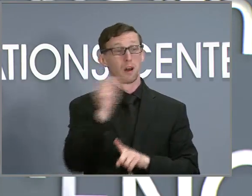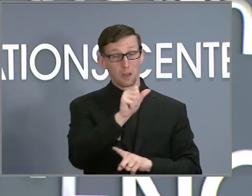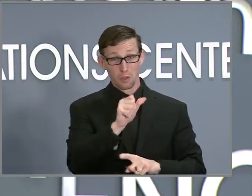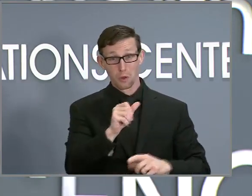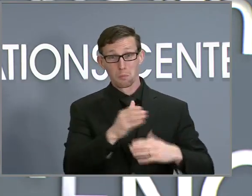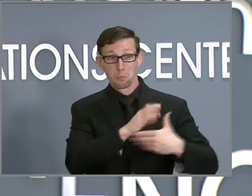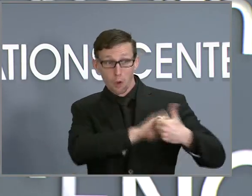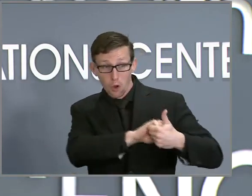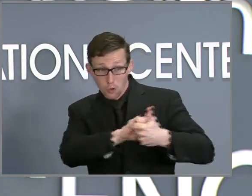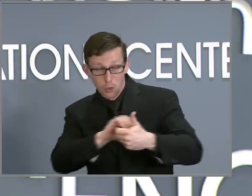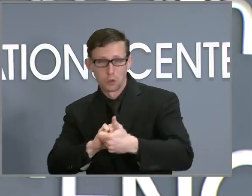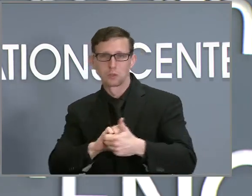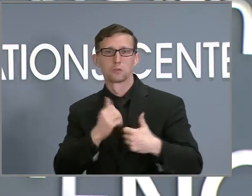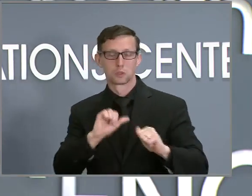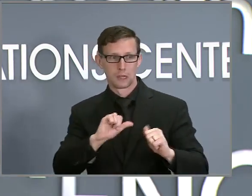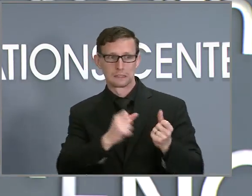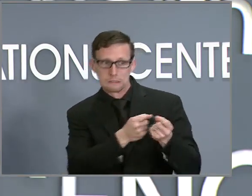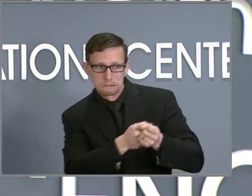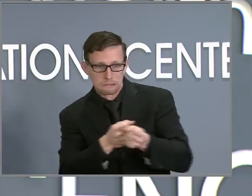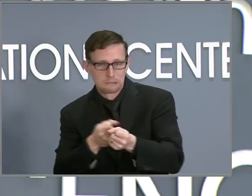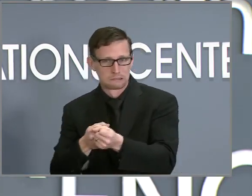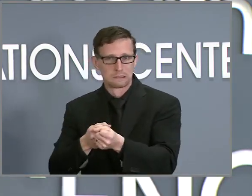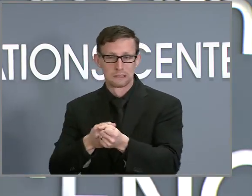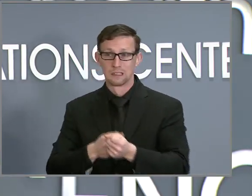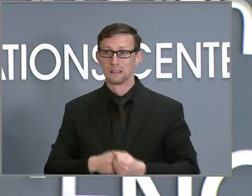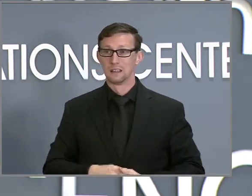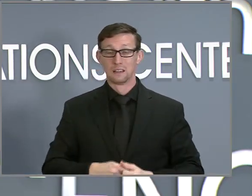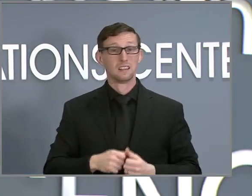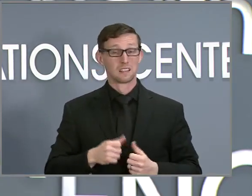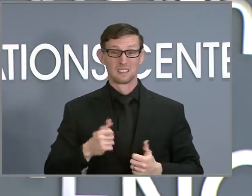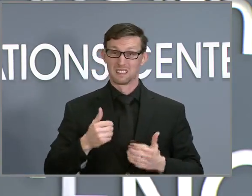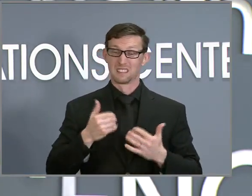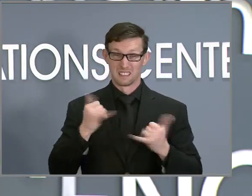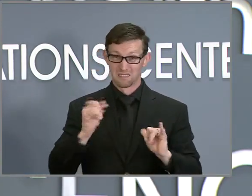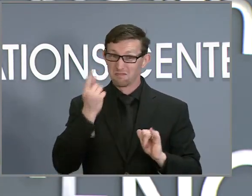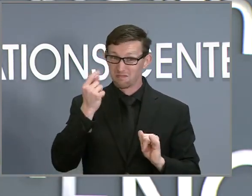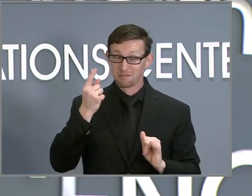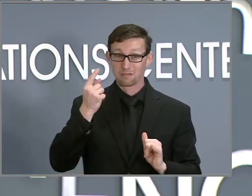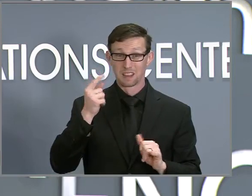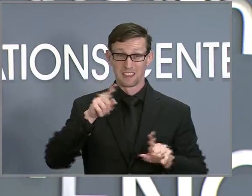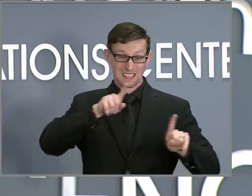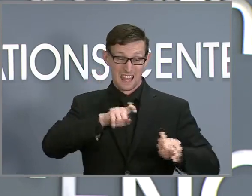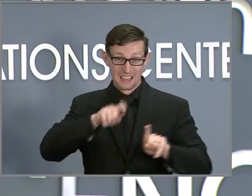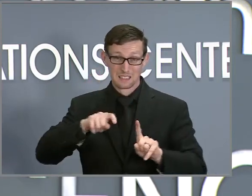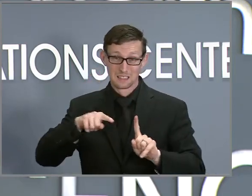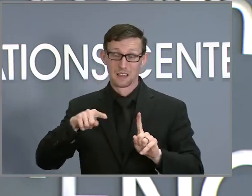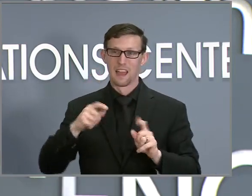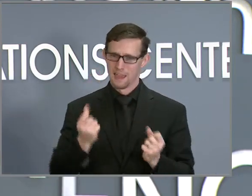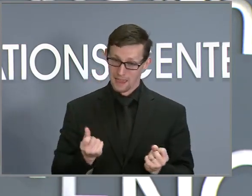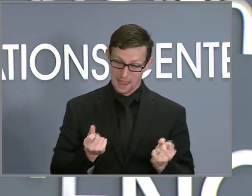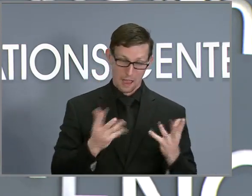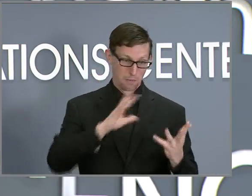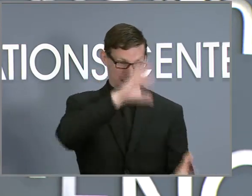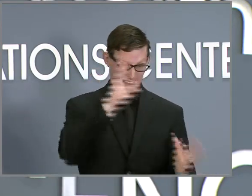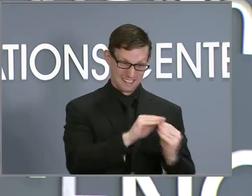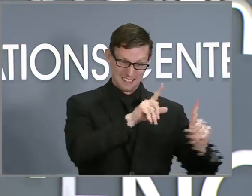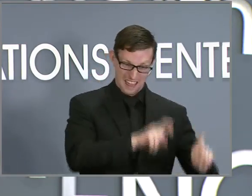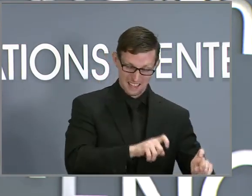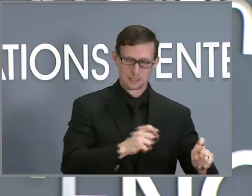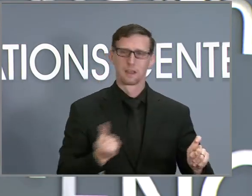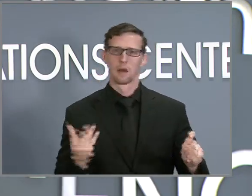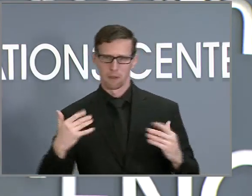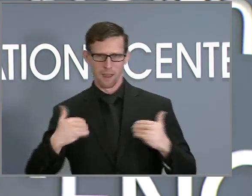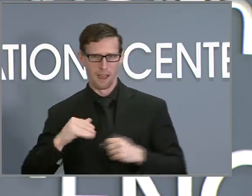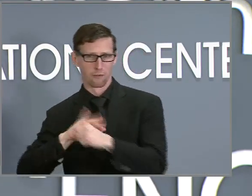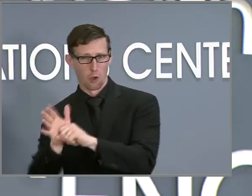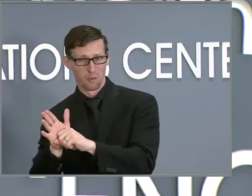large amount of testing, the percent of tests that are positive remains high at nearly 30 percent, far above our target of 5 percent.